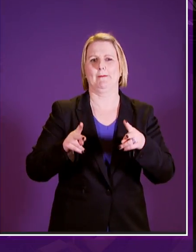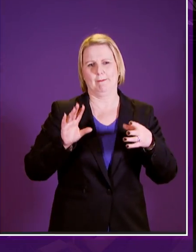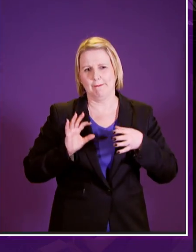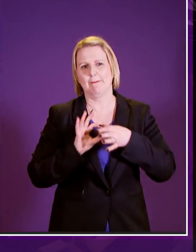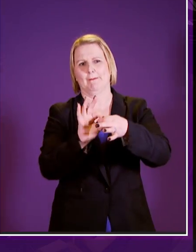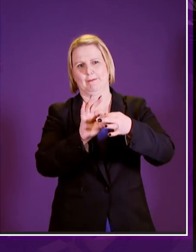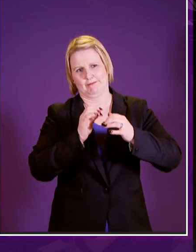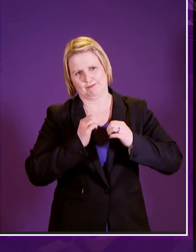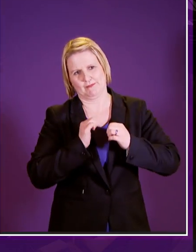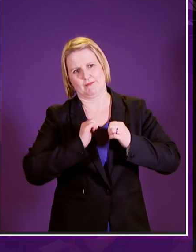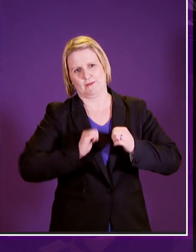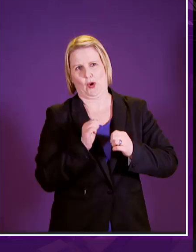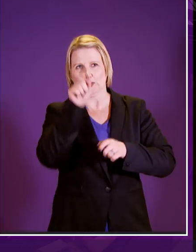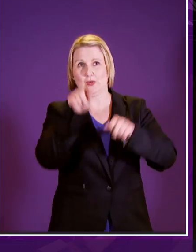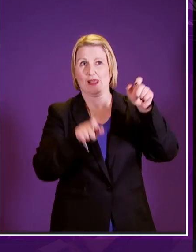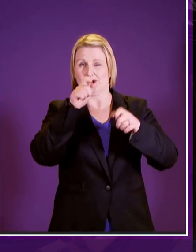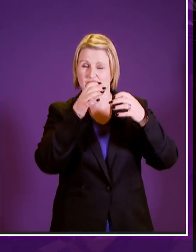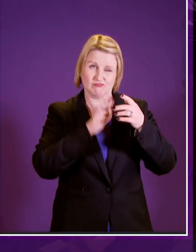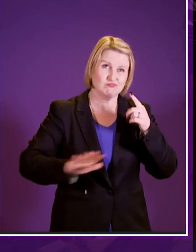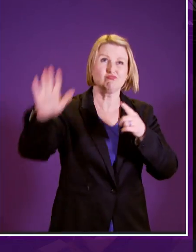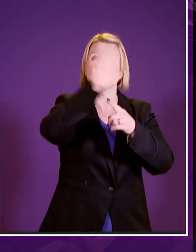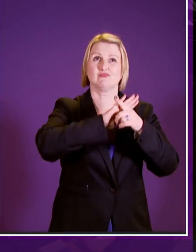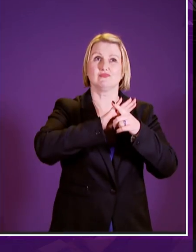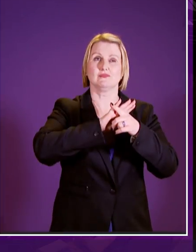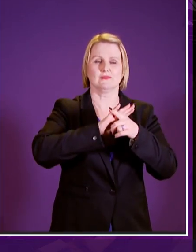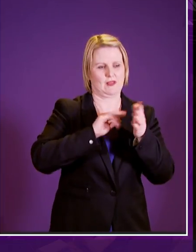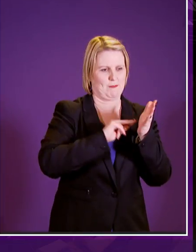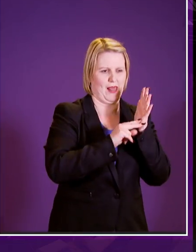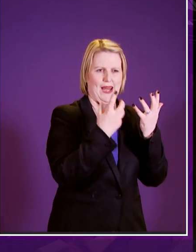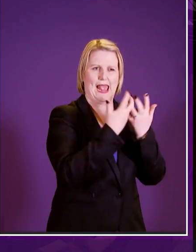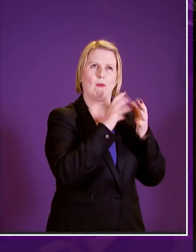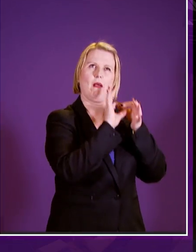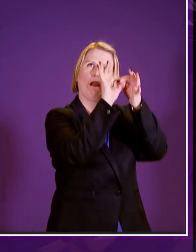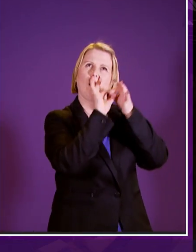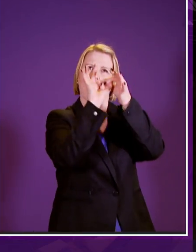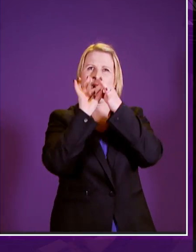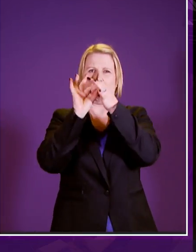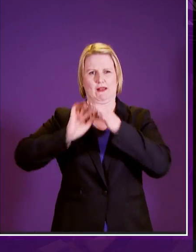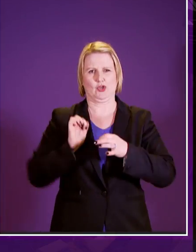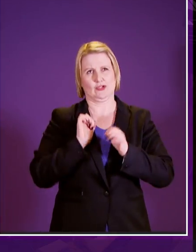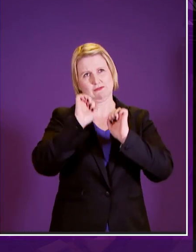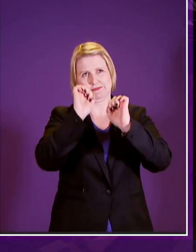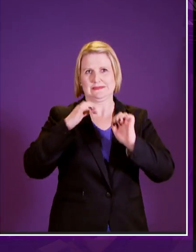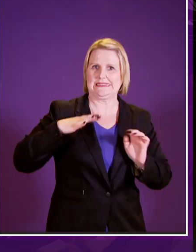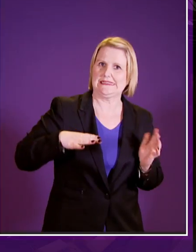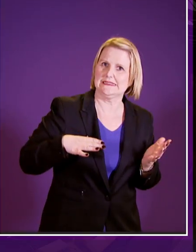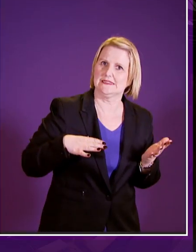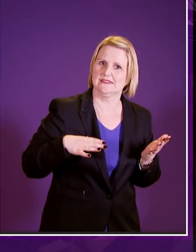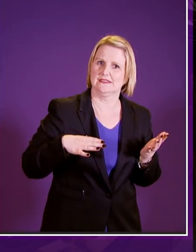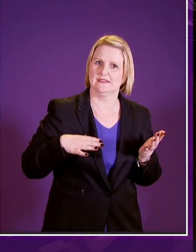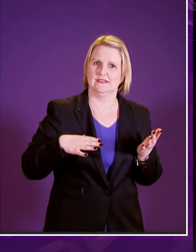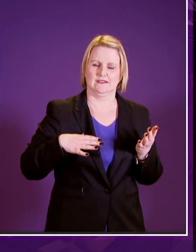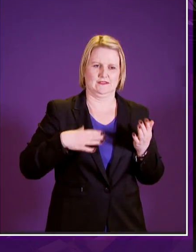scotland designed in partnership with the people of scotland a system with dignity fairness and respect at its heart